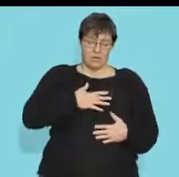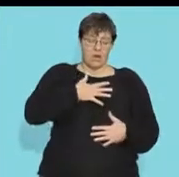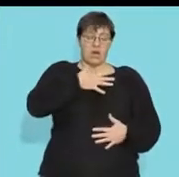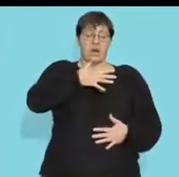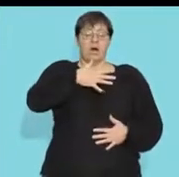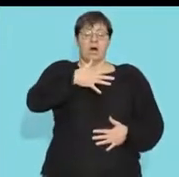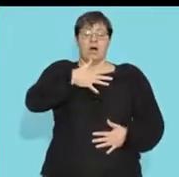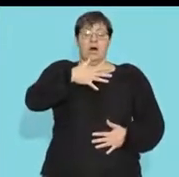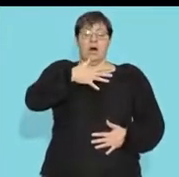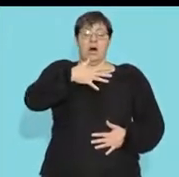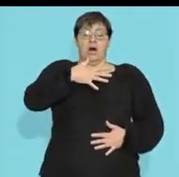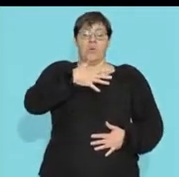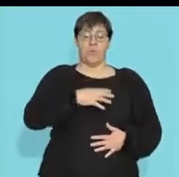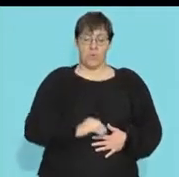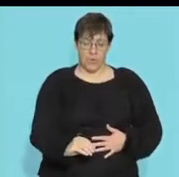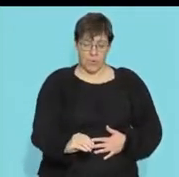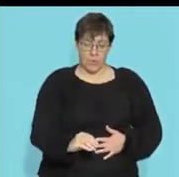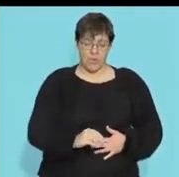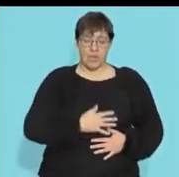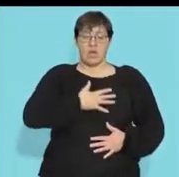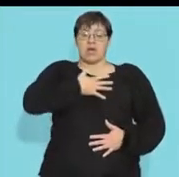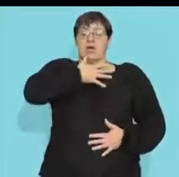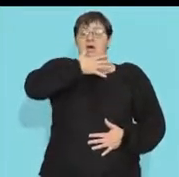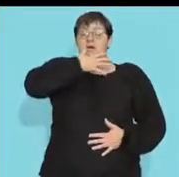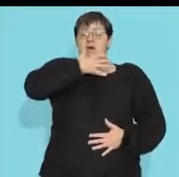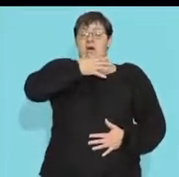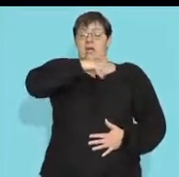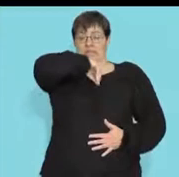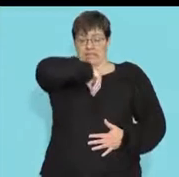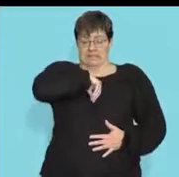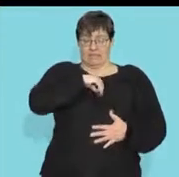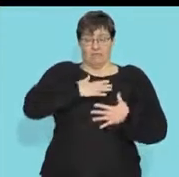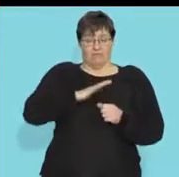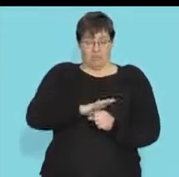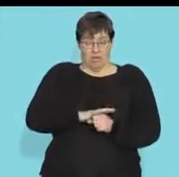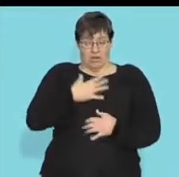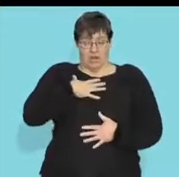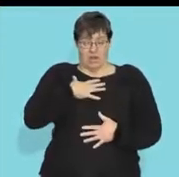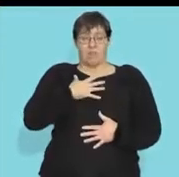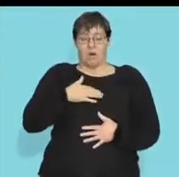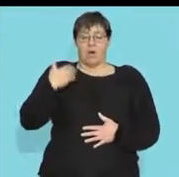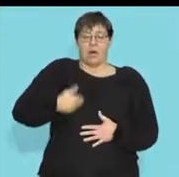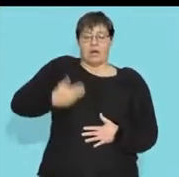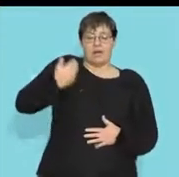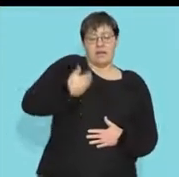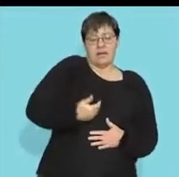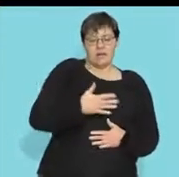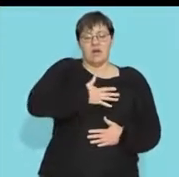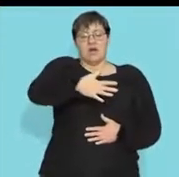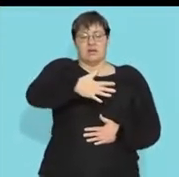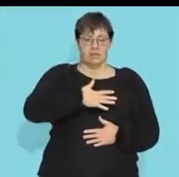big breath sorry let go there deeper and you must breathe in more often